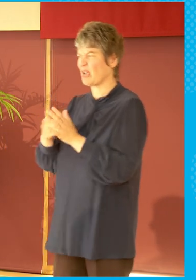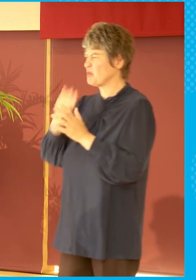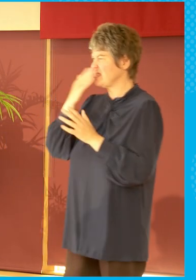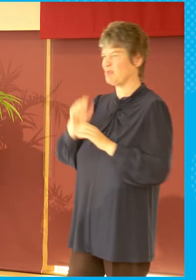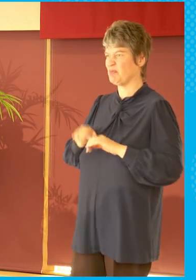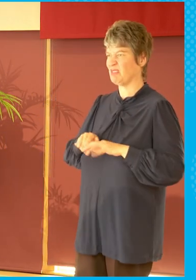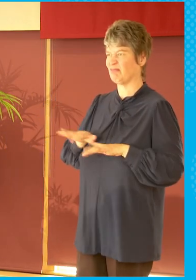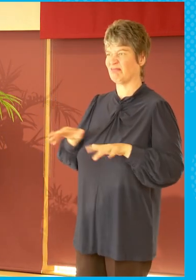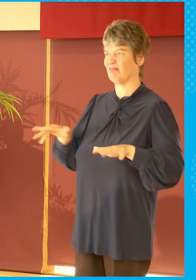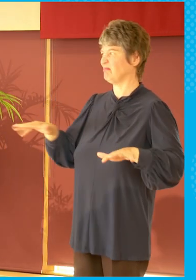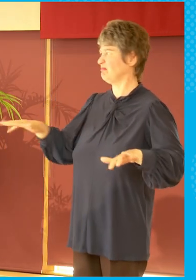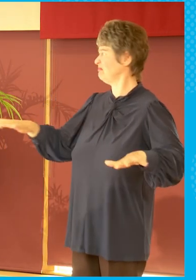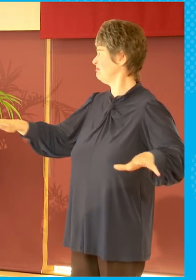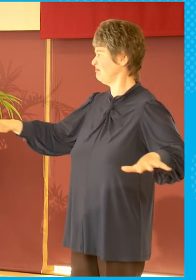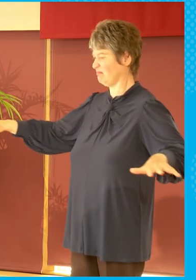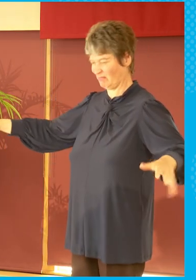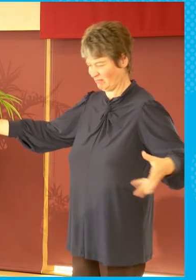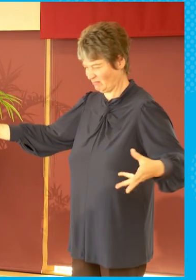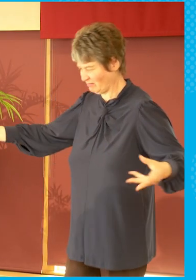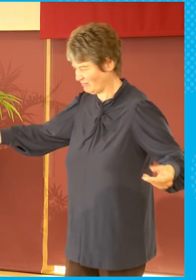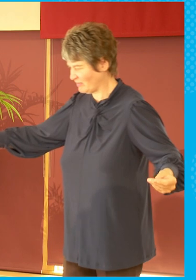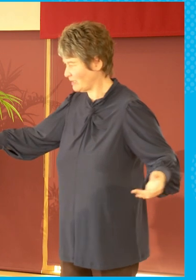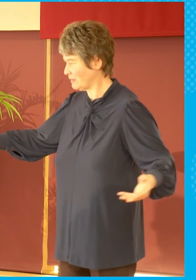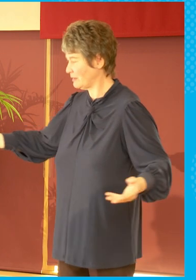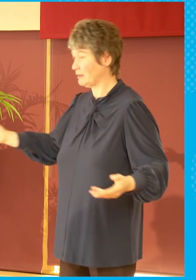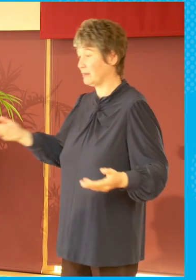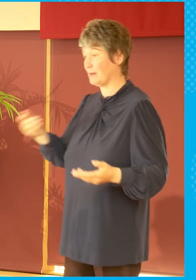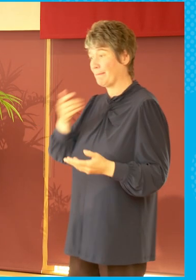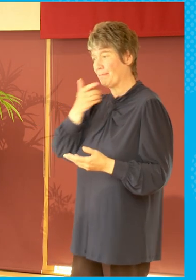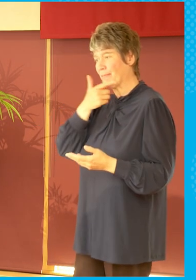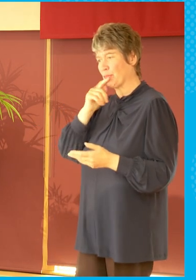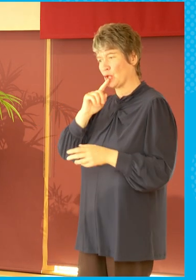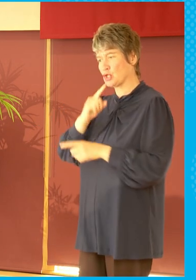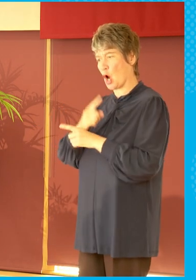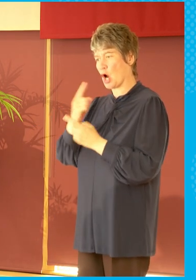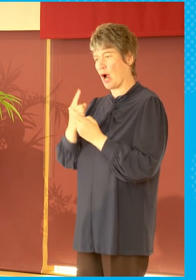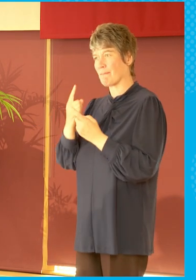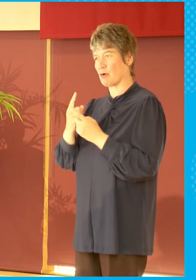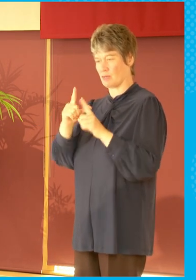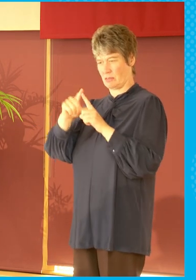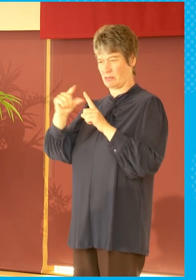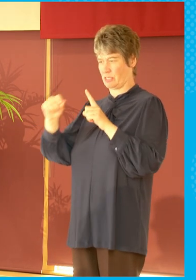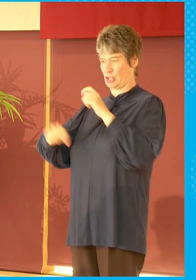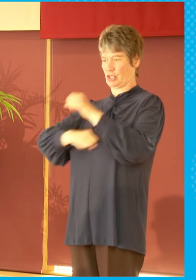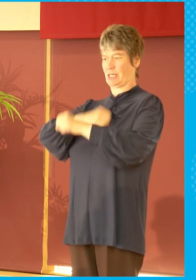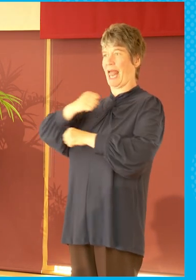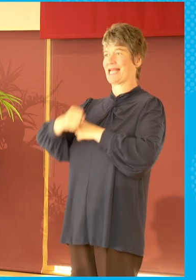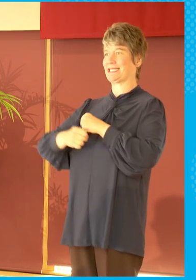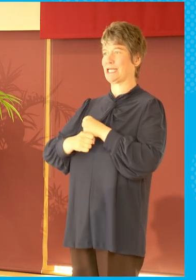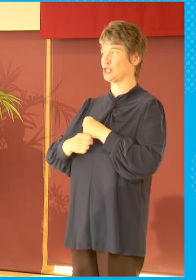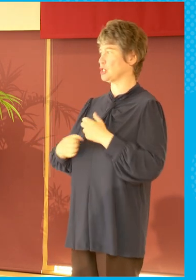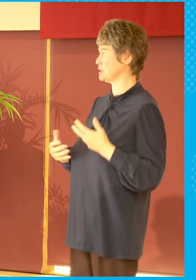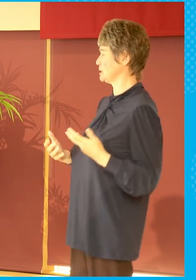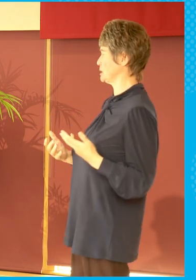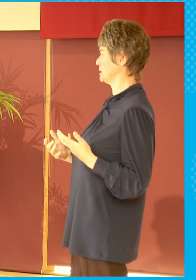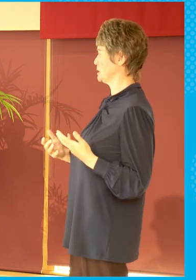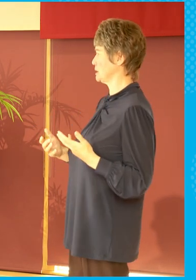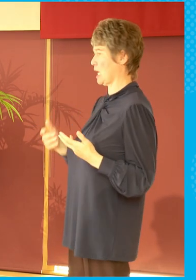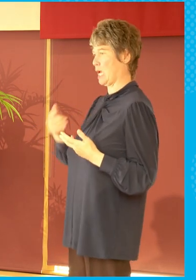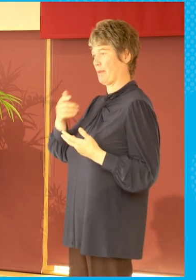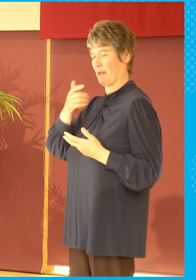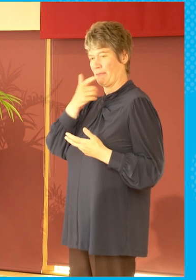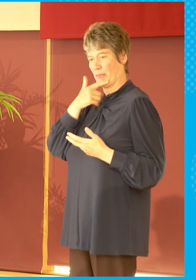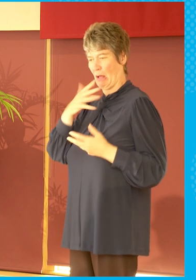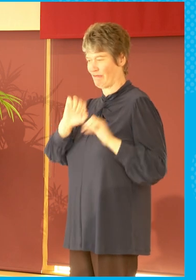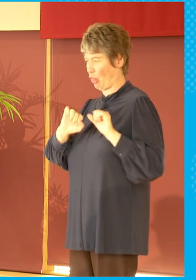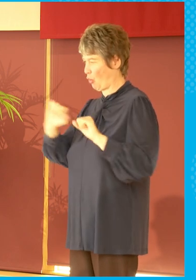That said, people have, you we spoke about digitalisation. People have got their own communities in a way that you might go and look online